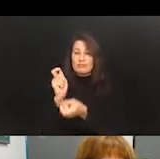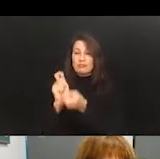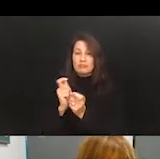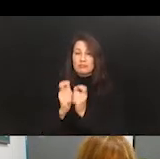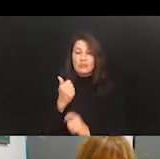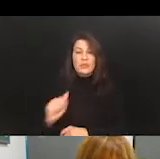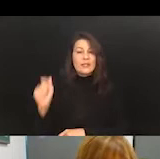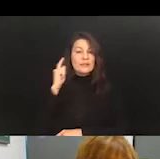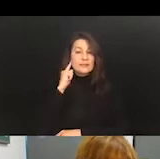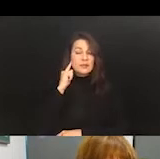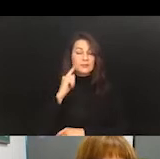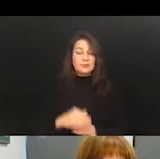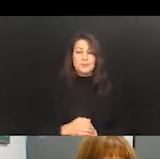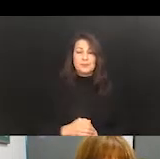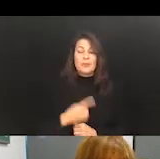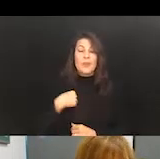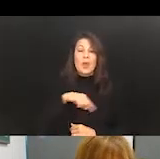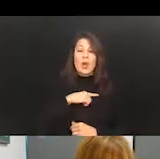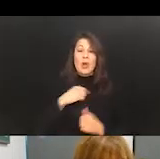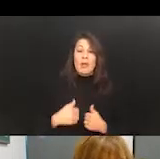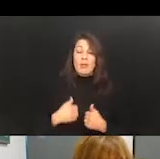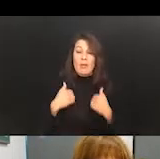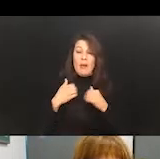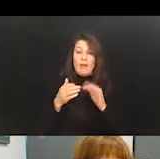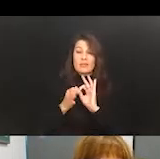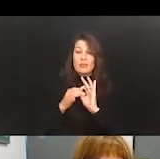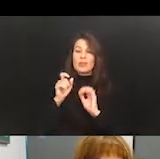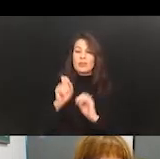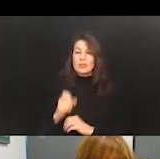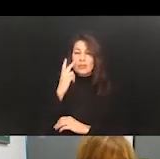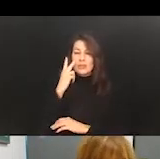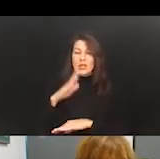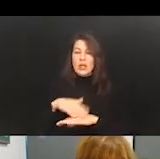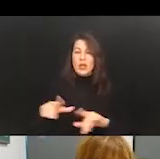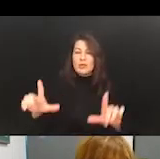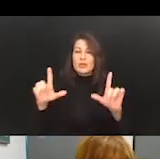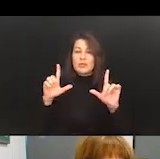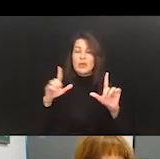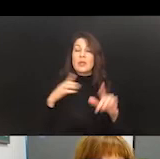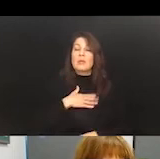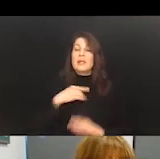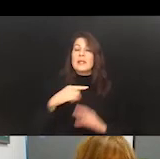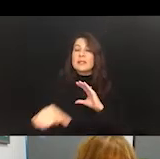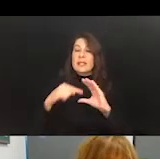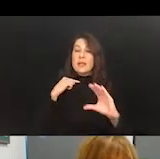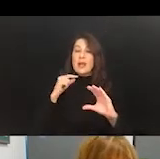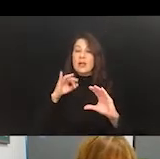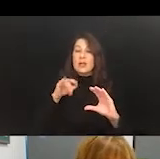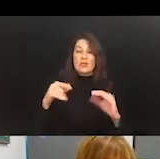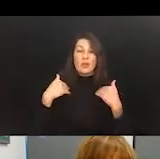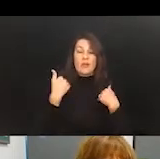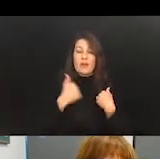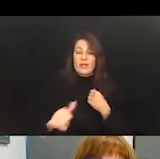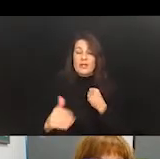Our live sign language interpreter should appear on your screen. Please email us through the Q&A box for any technical issues.